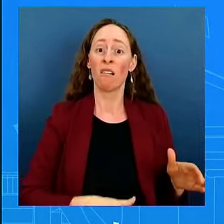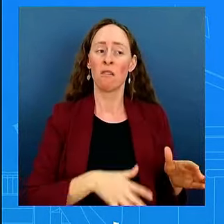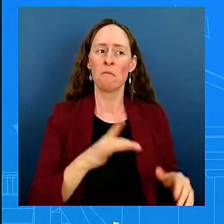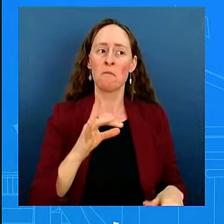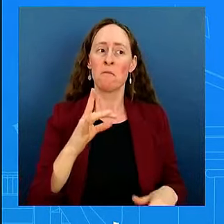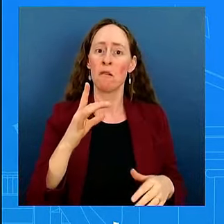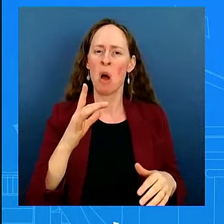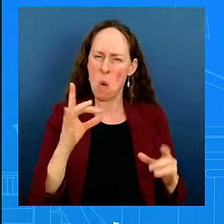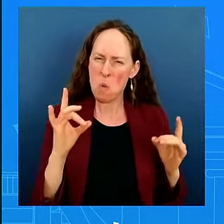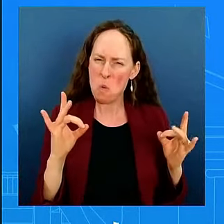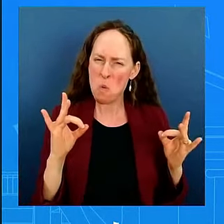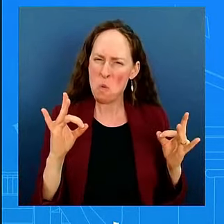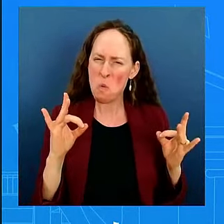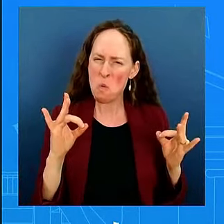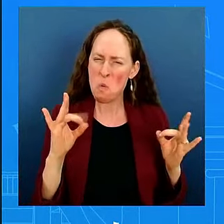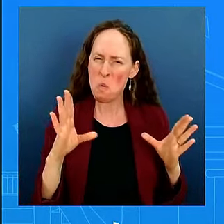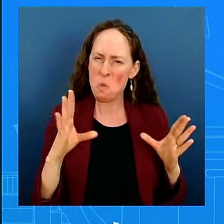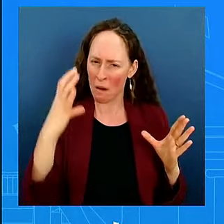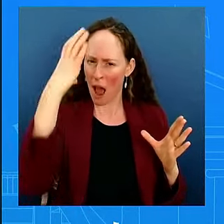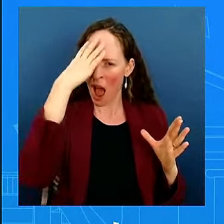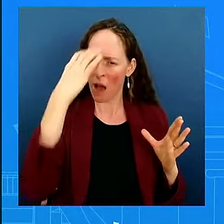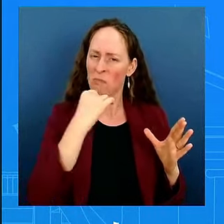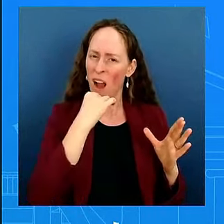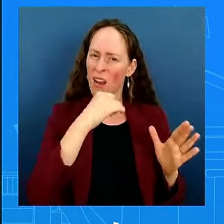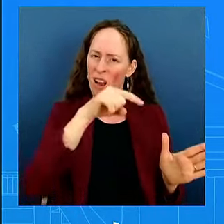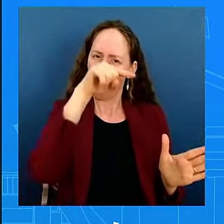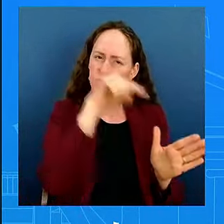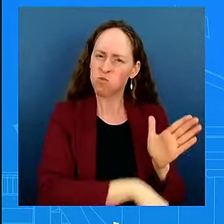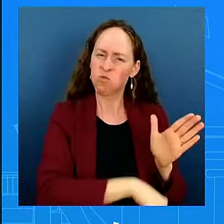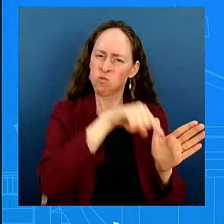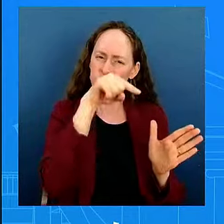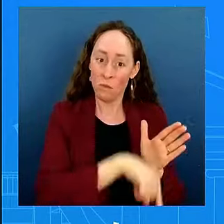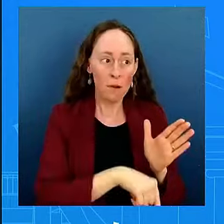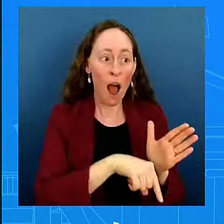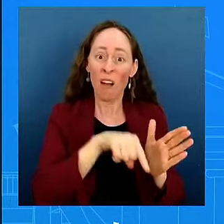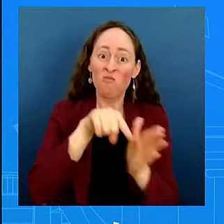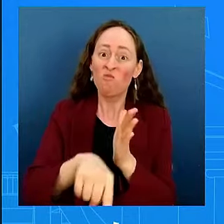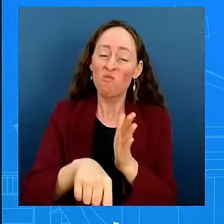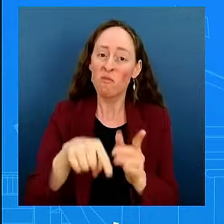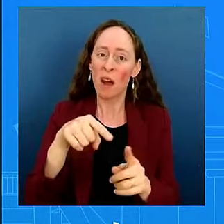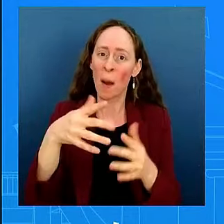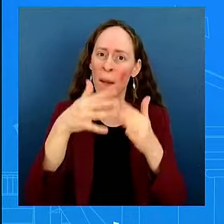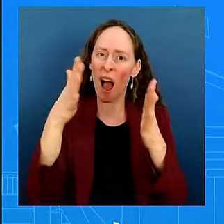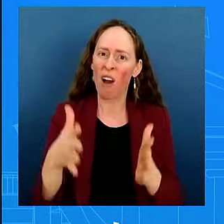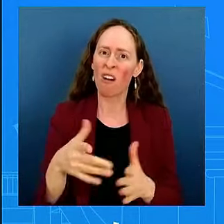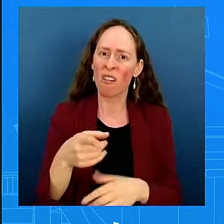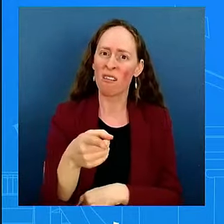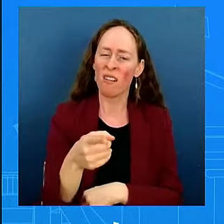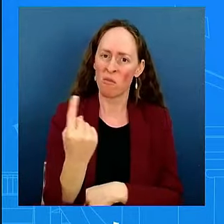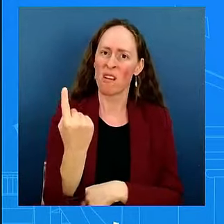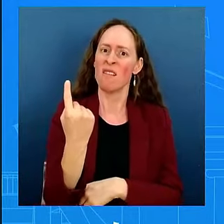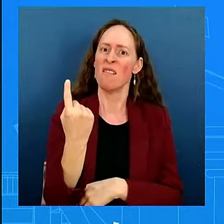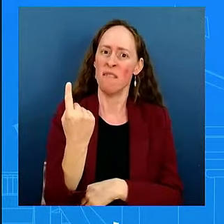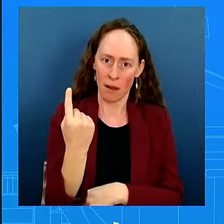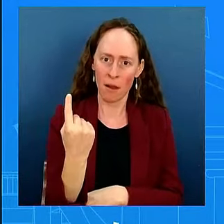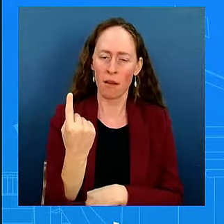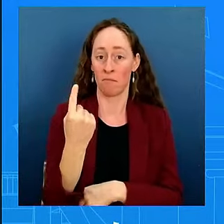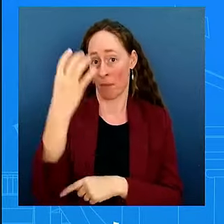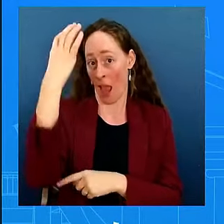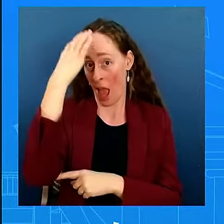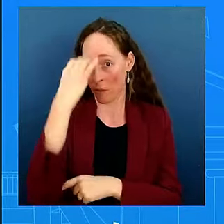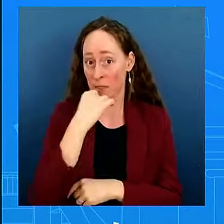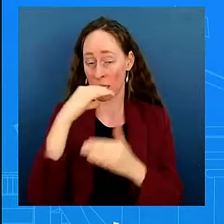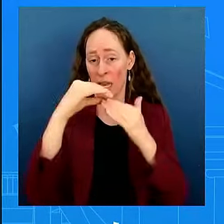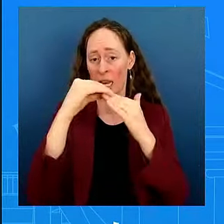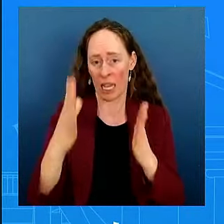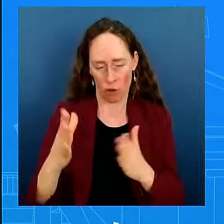And that's what we want to make sure. And as you stated to me, Hamas leaders will pay for this crime. I'm not going to telegraph from here, from